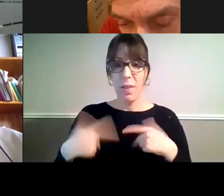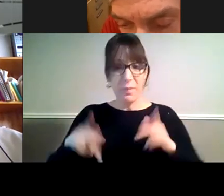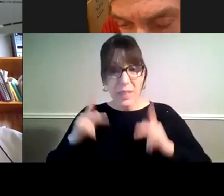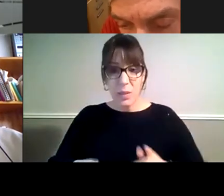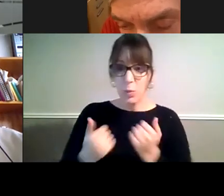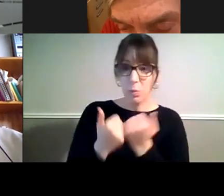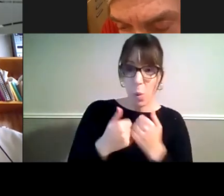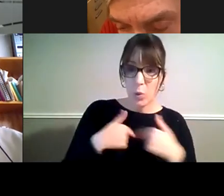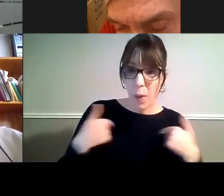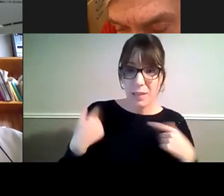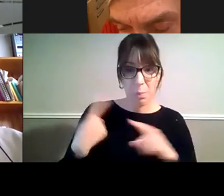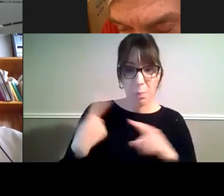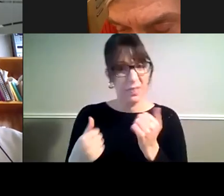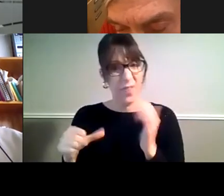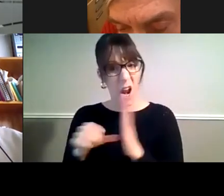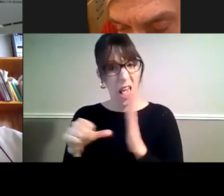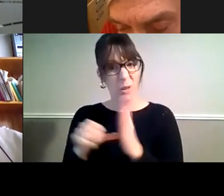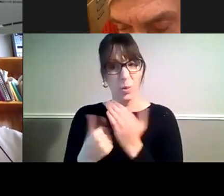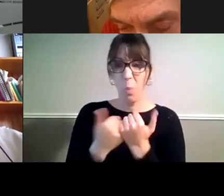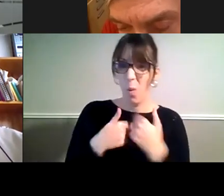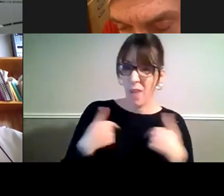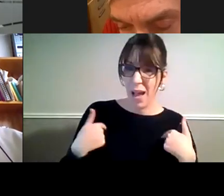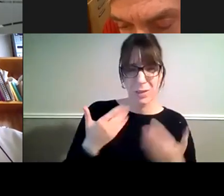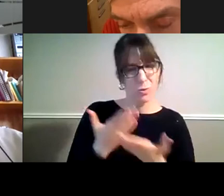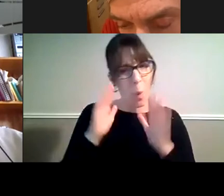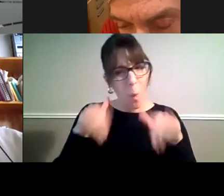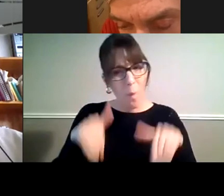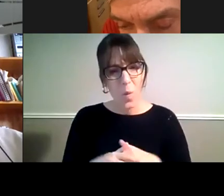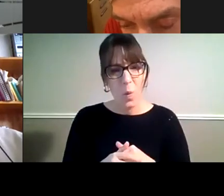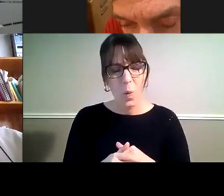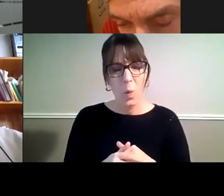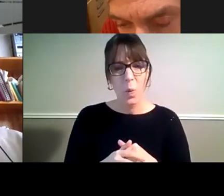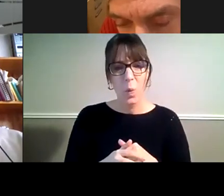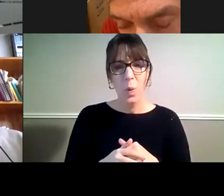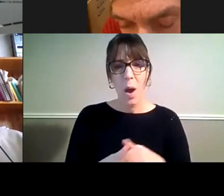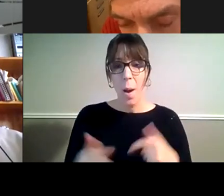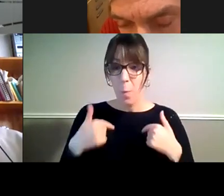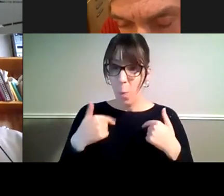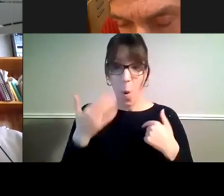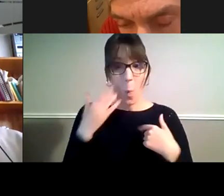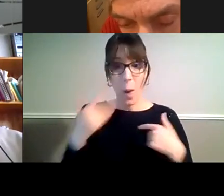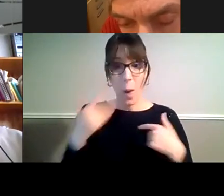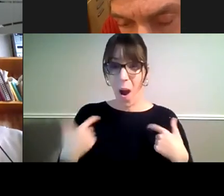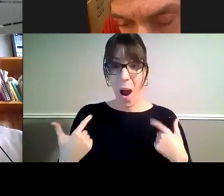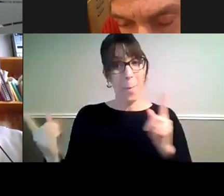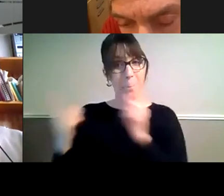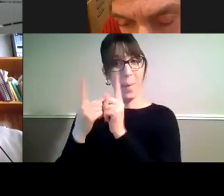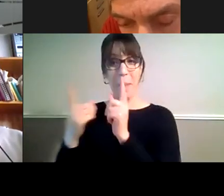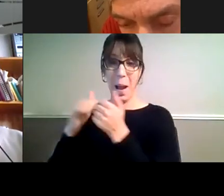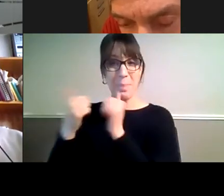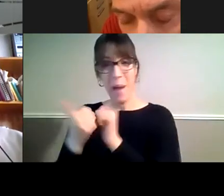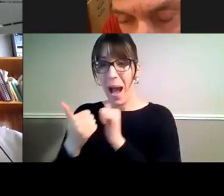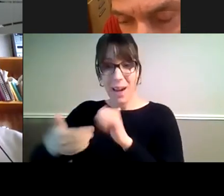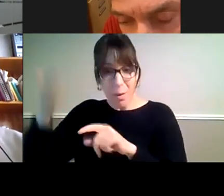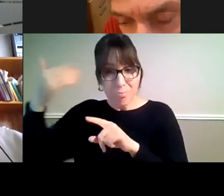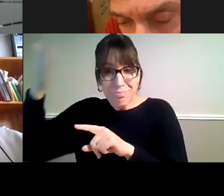it's appalling. when I got together with my partners 30-odd years ago, that wasn't a part of the deal. I mean, we were